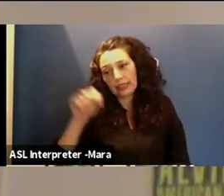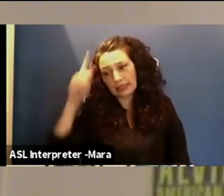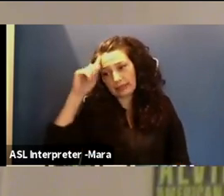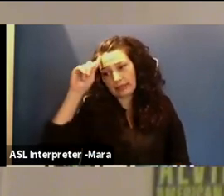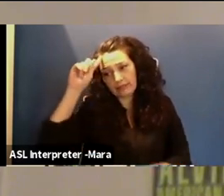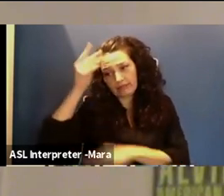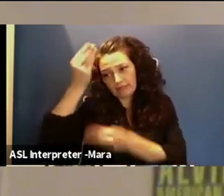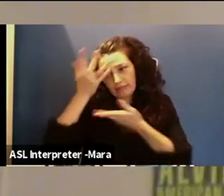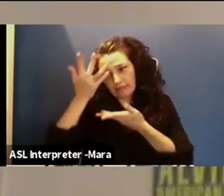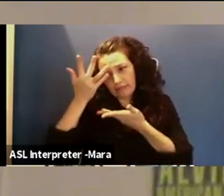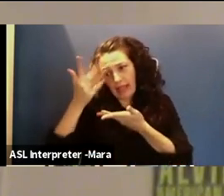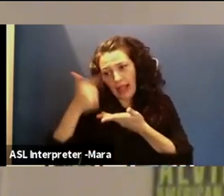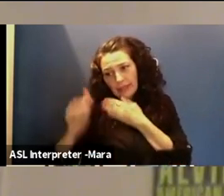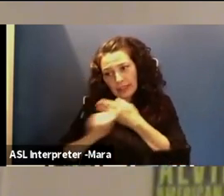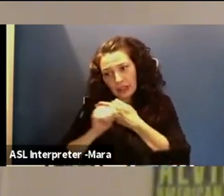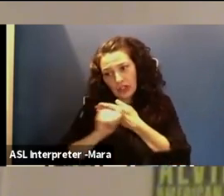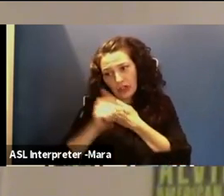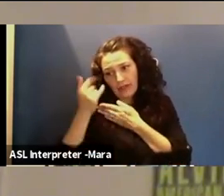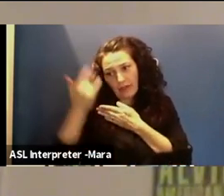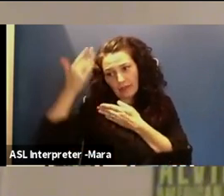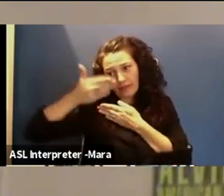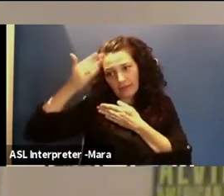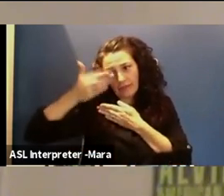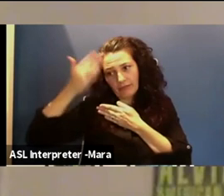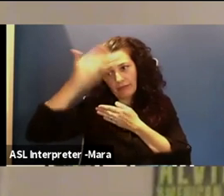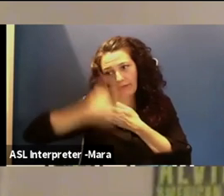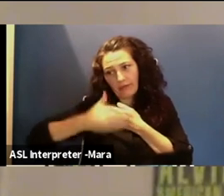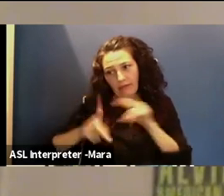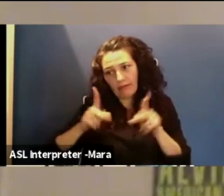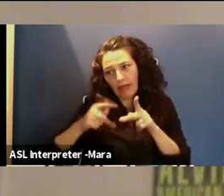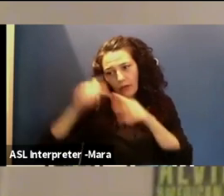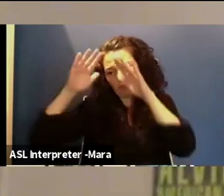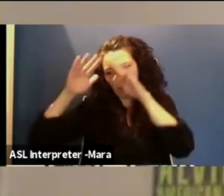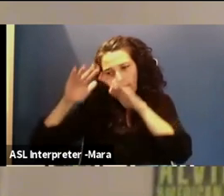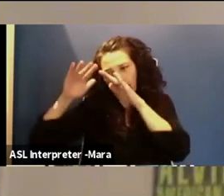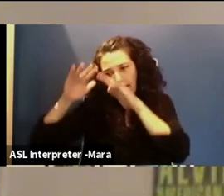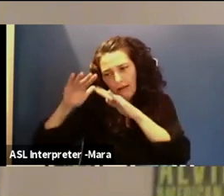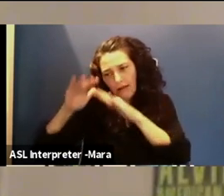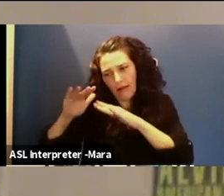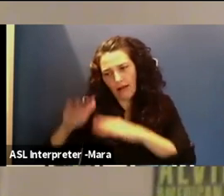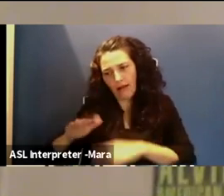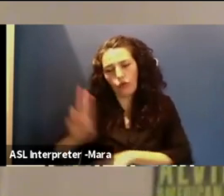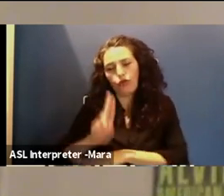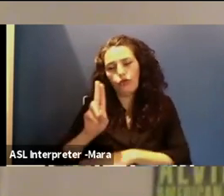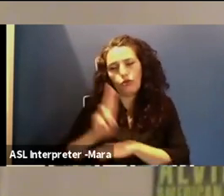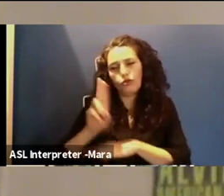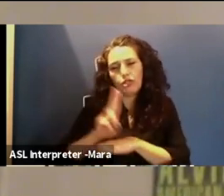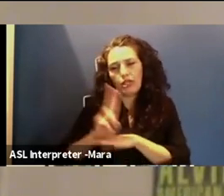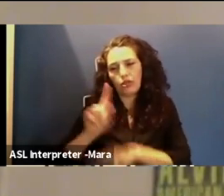in danger by speaking in public. I know that I can calm it down using some of those ticks